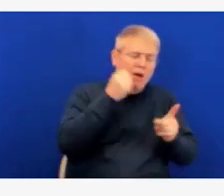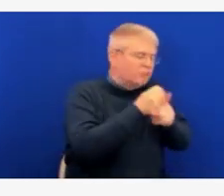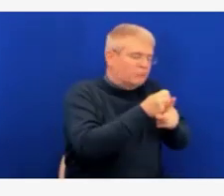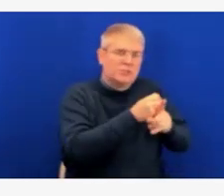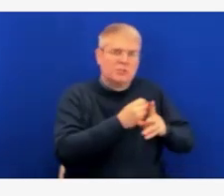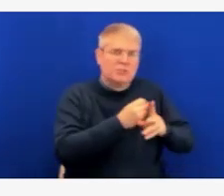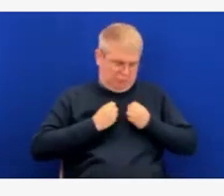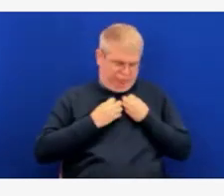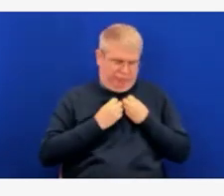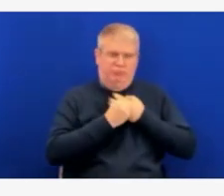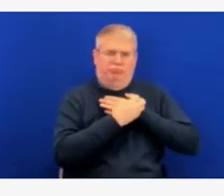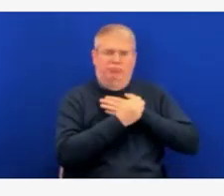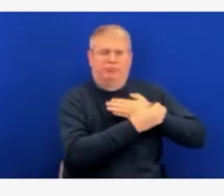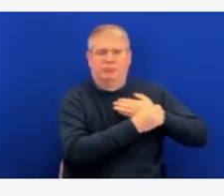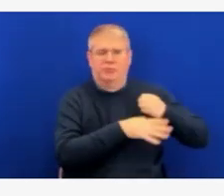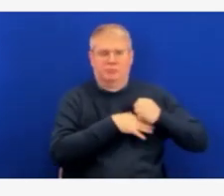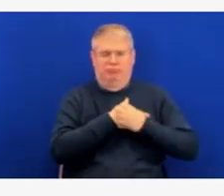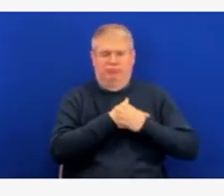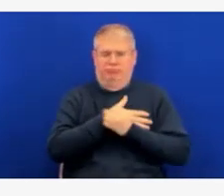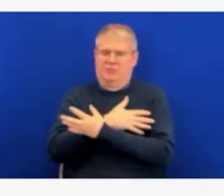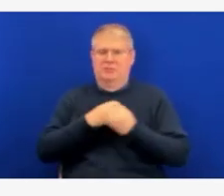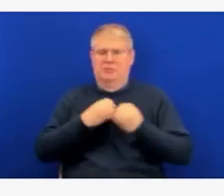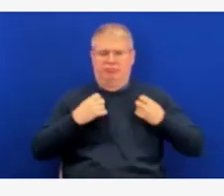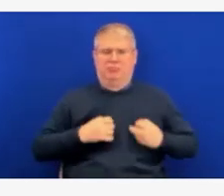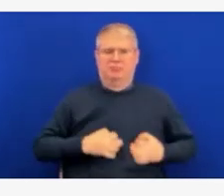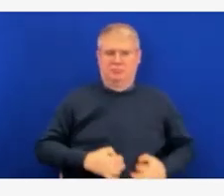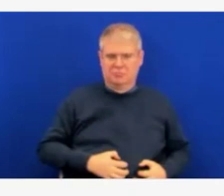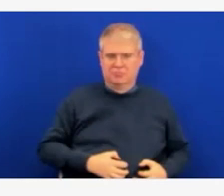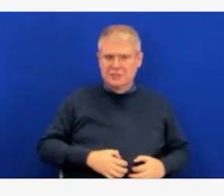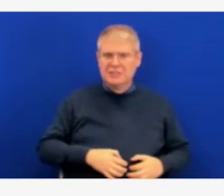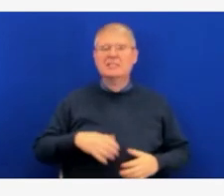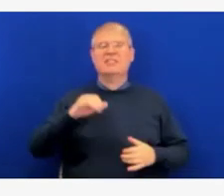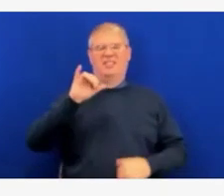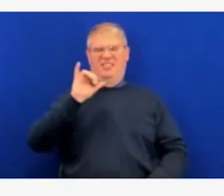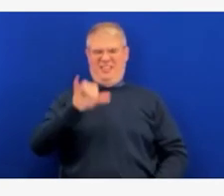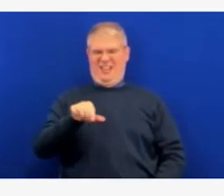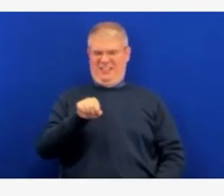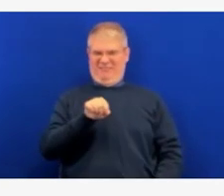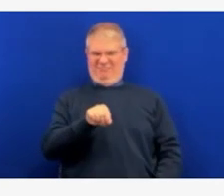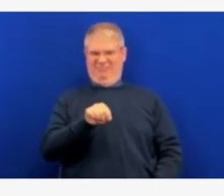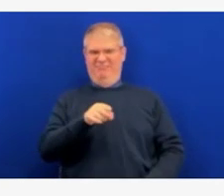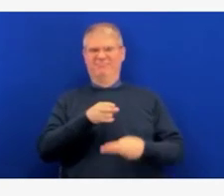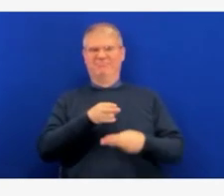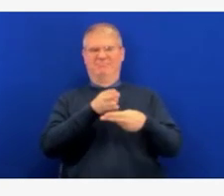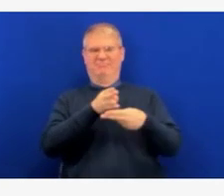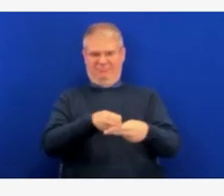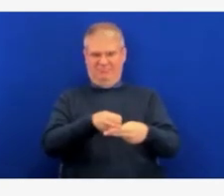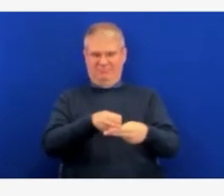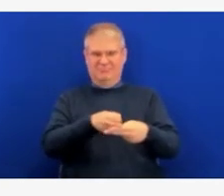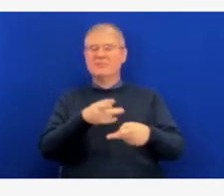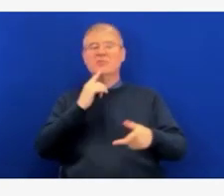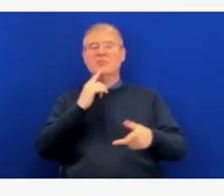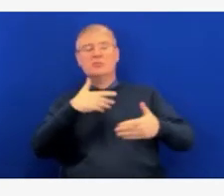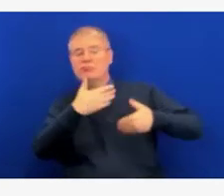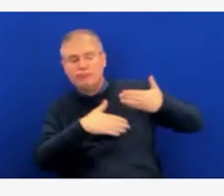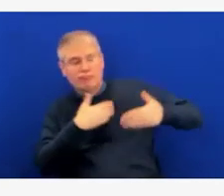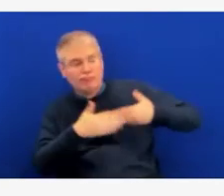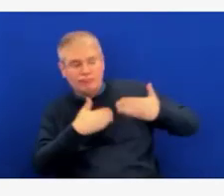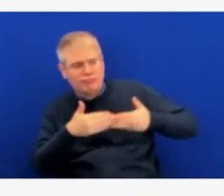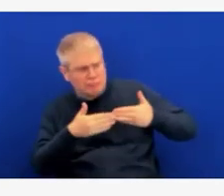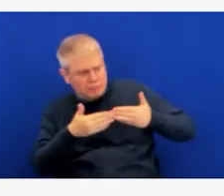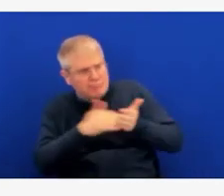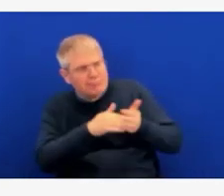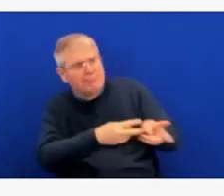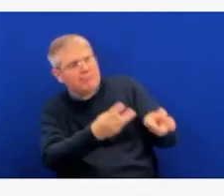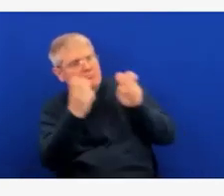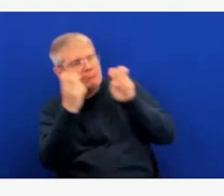sort of lag behind the peak in cases that we see among children. The average age of Idaho children